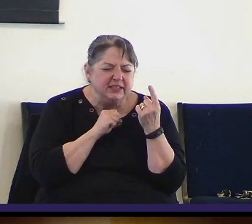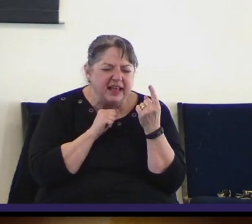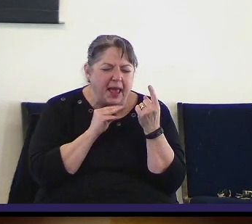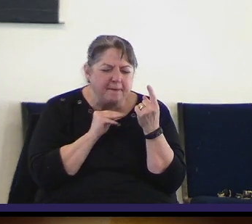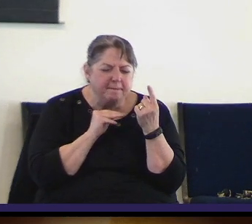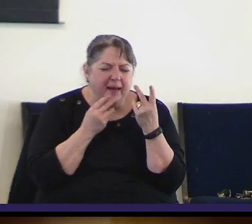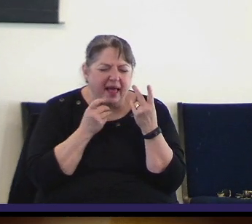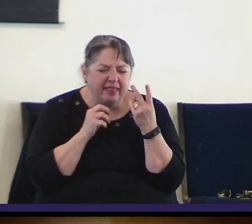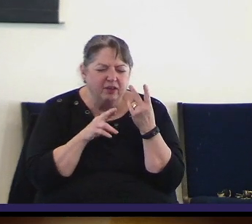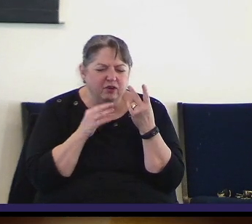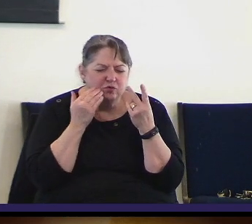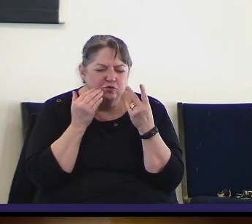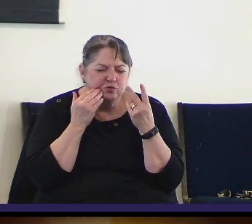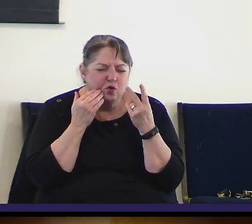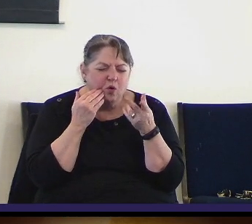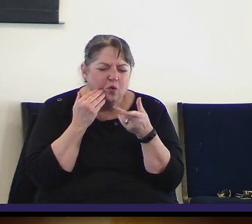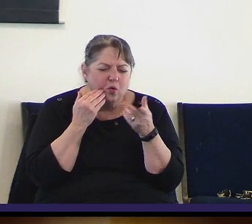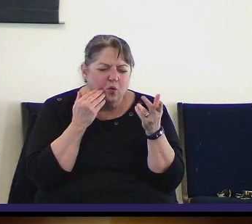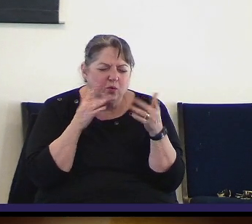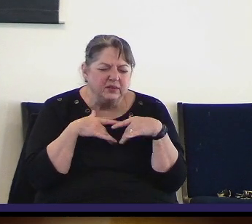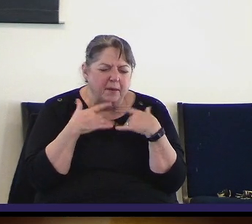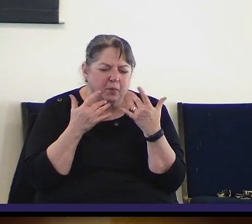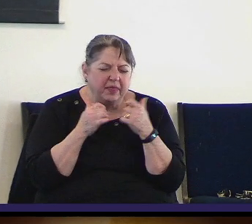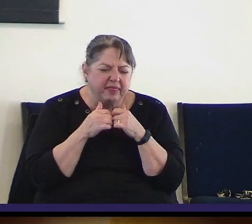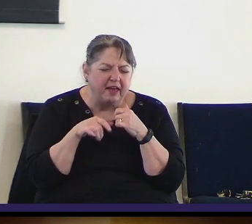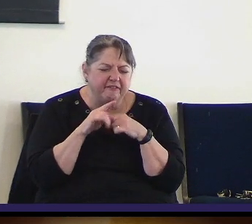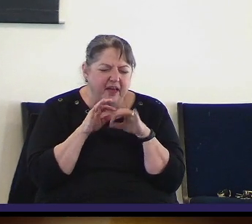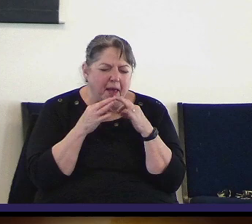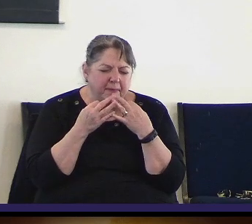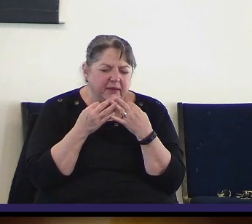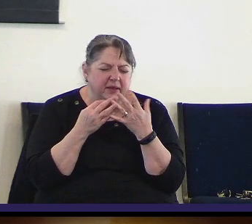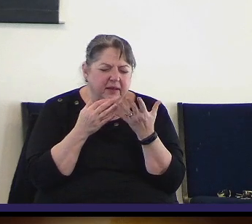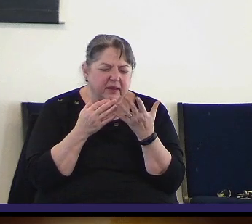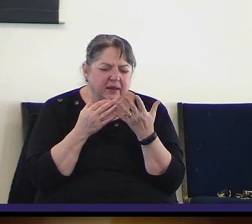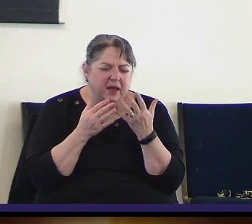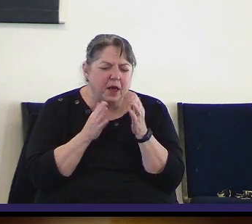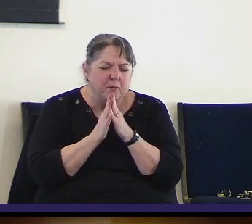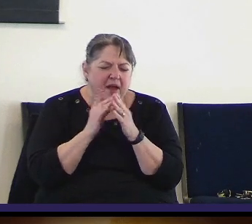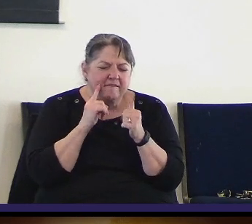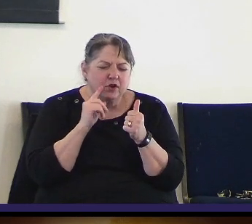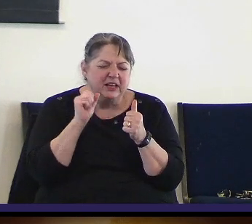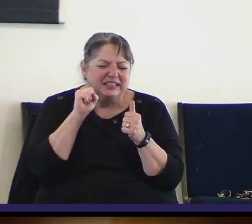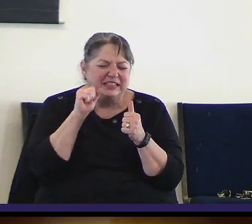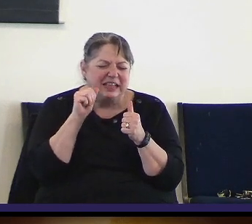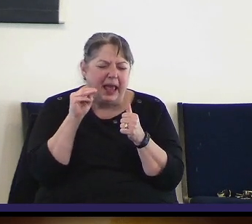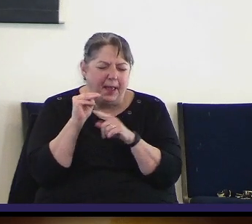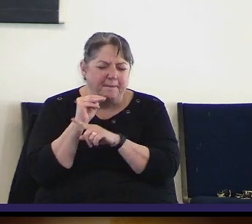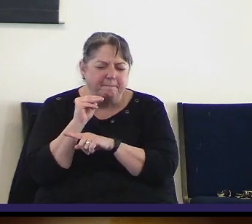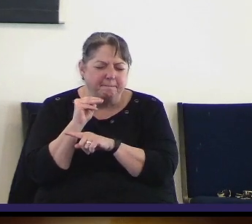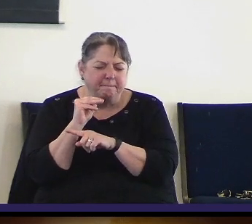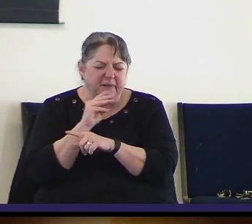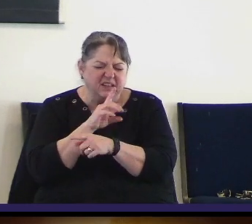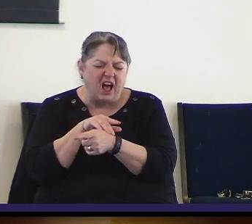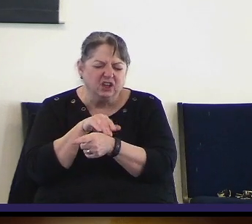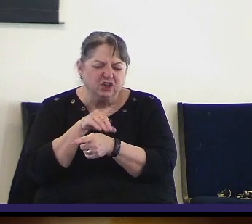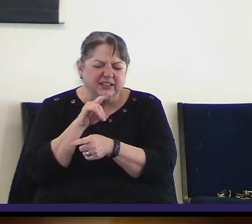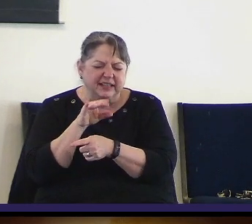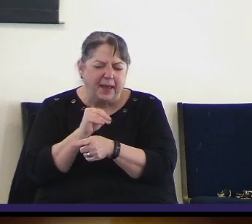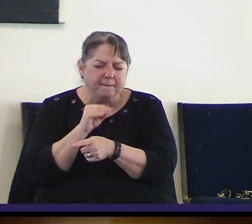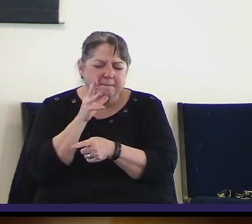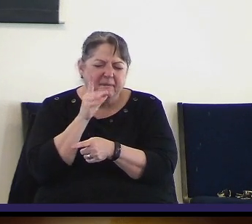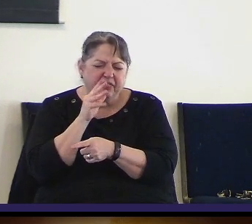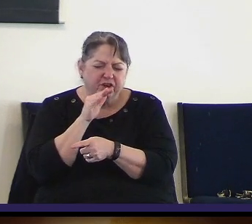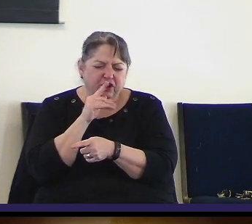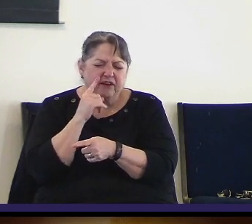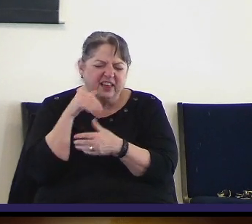you know the agenda of today for them guide them and direct them Lord I do pray for his mother thank you that she's better pray that you continue to bring